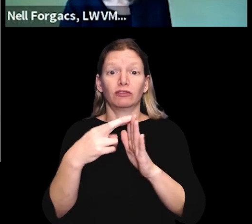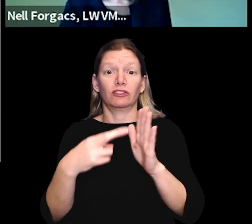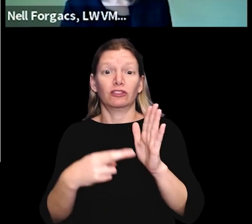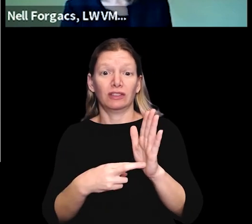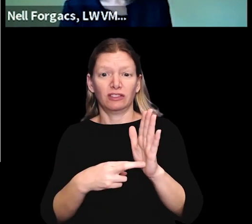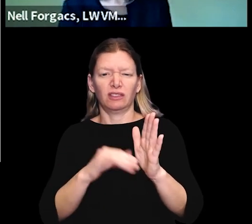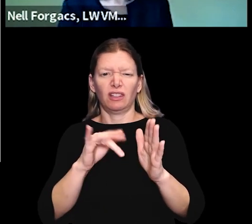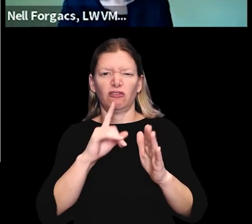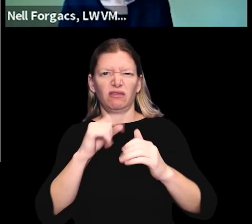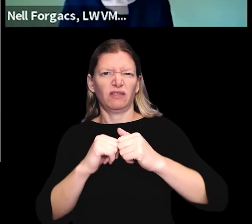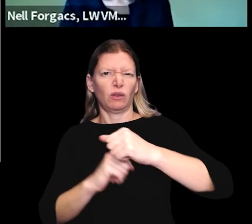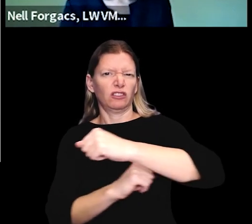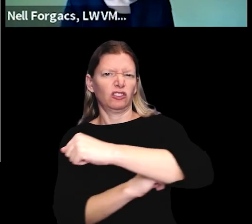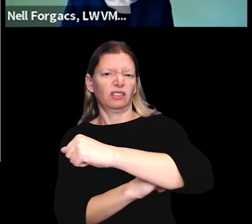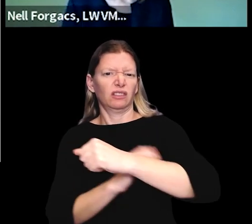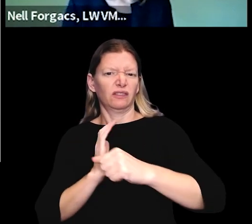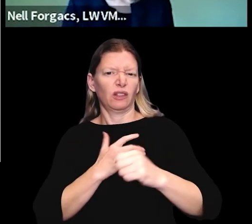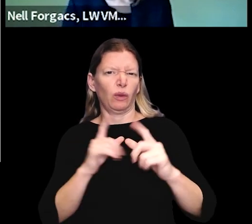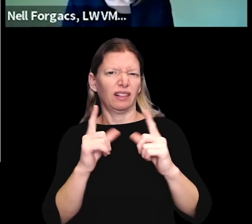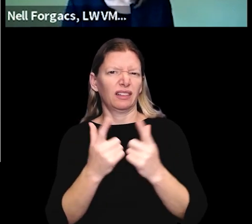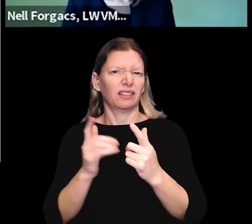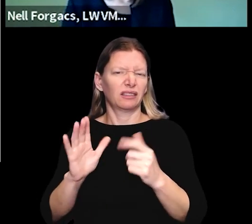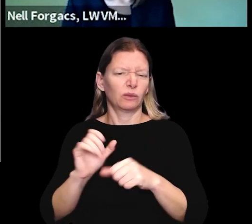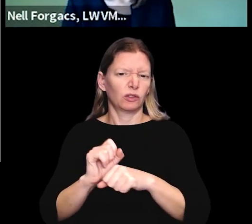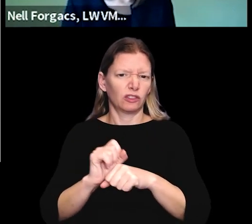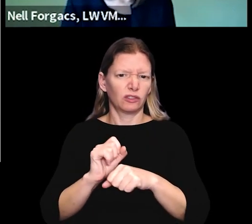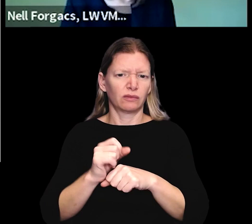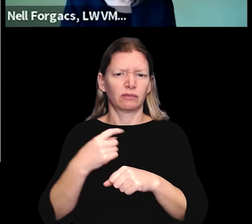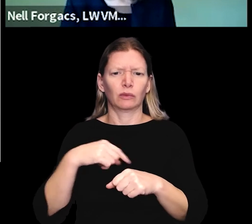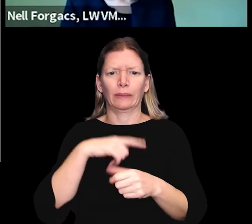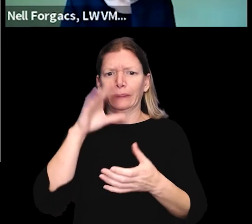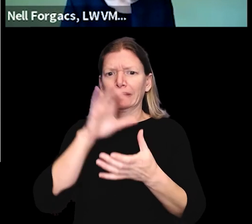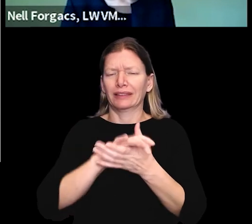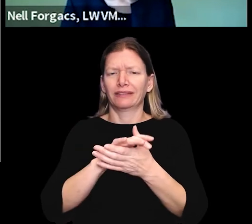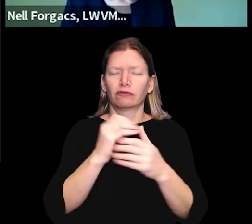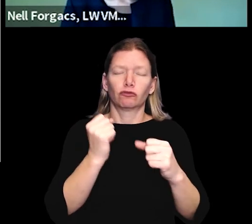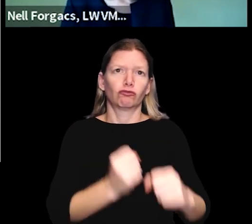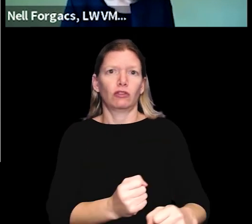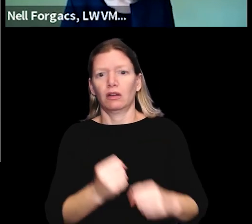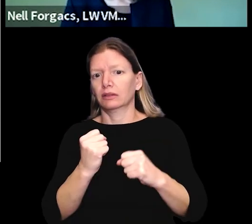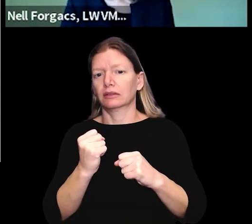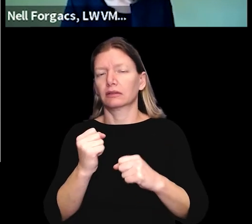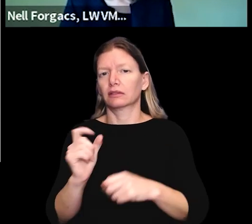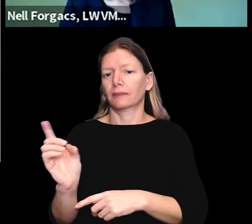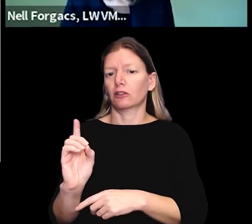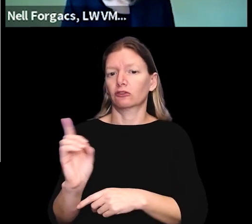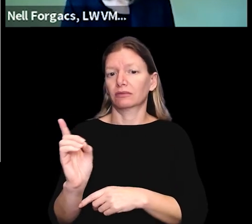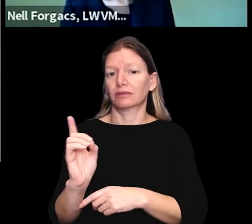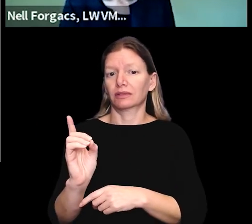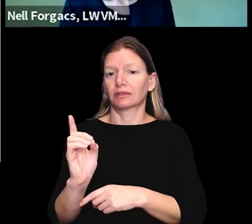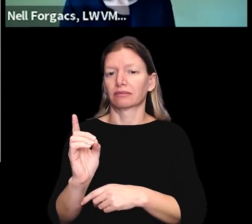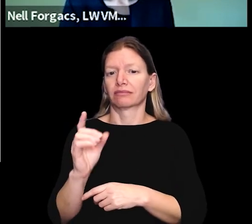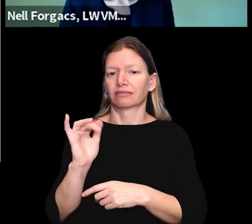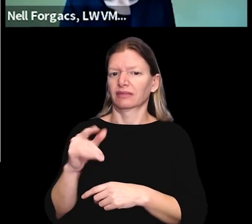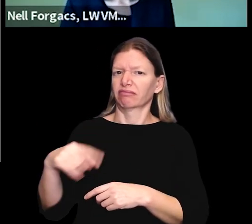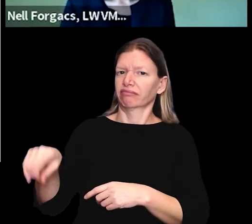voter registration are really the foundation of the League's work. We believe that the strongest